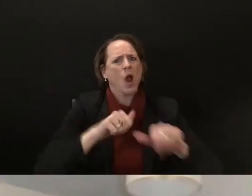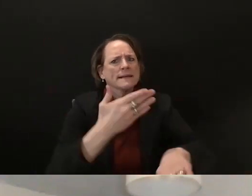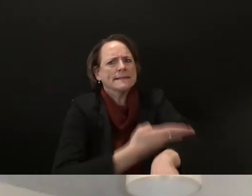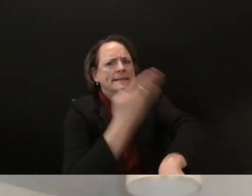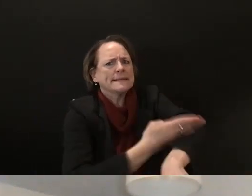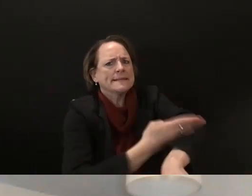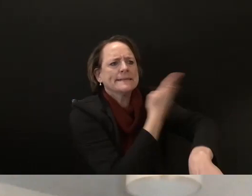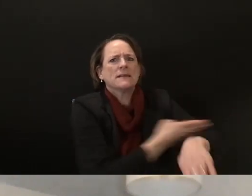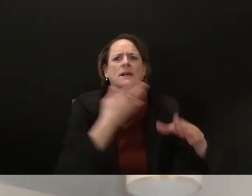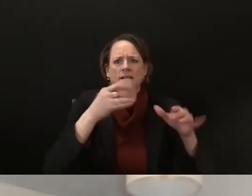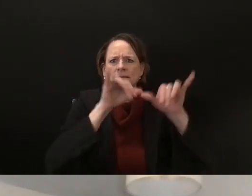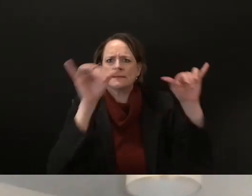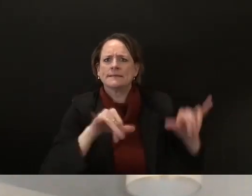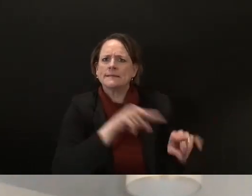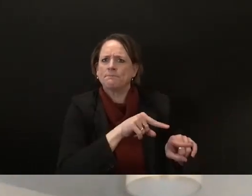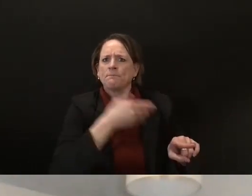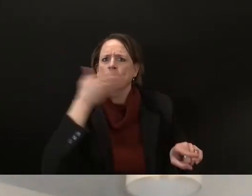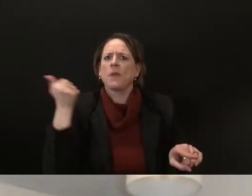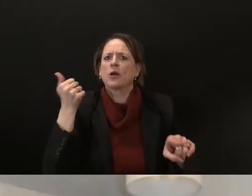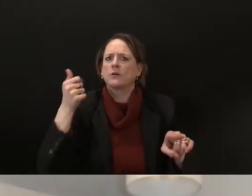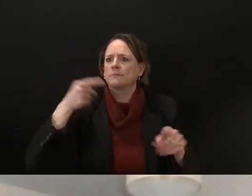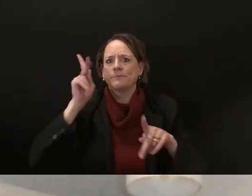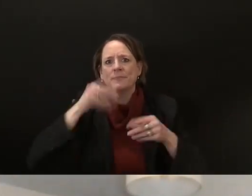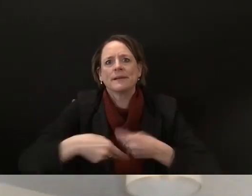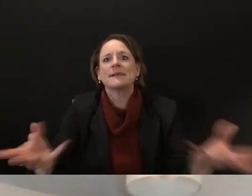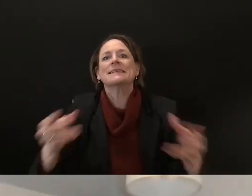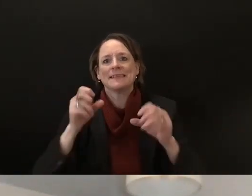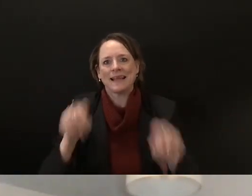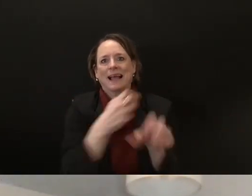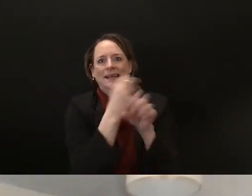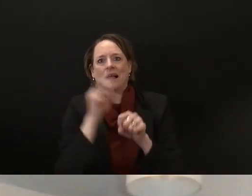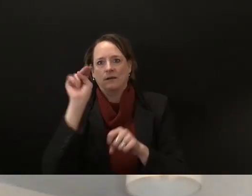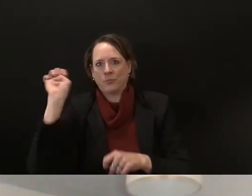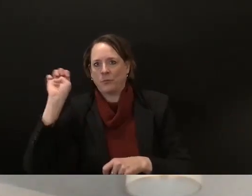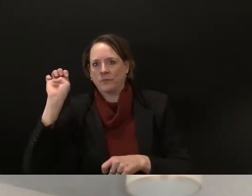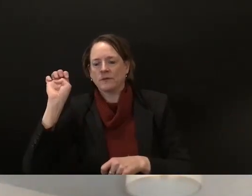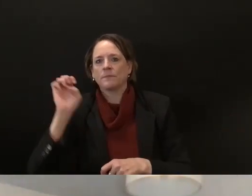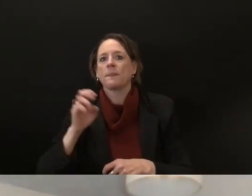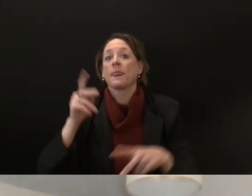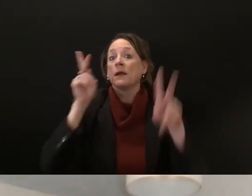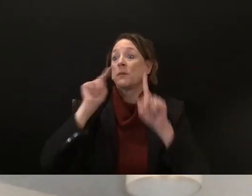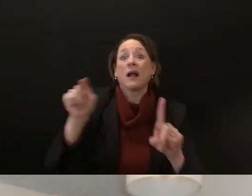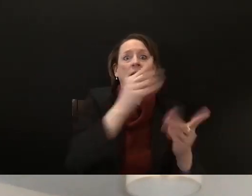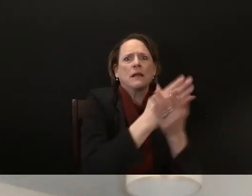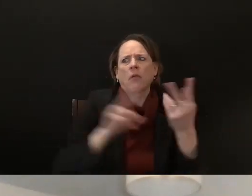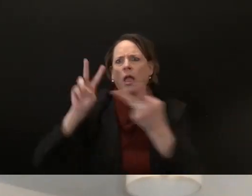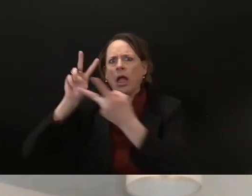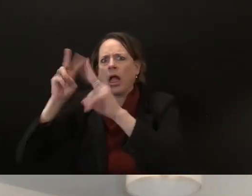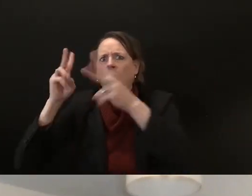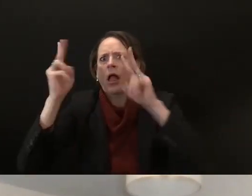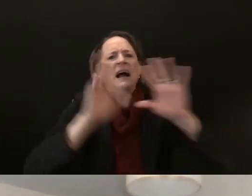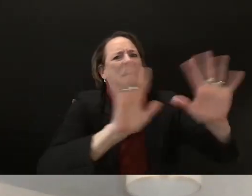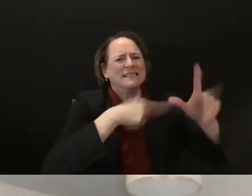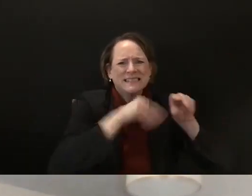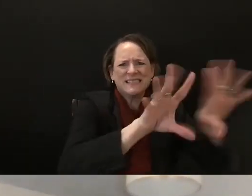there um and i know all the legislators that i know of have been working really hard with our constituents uh trying to get them the services